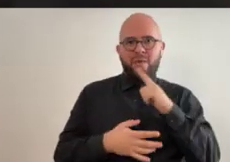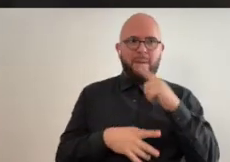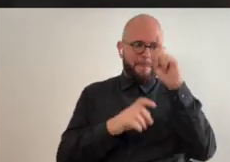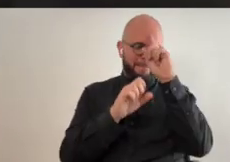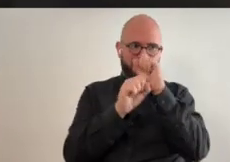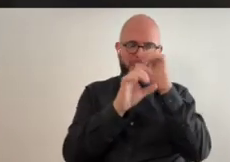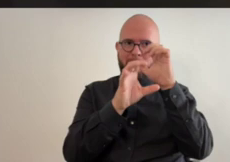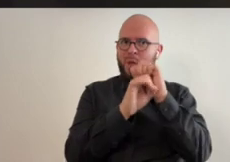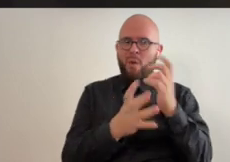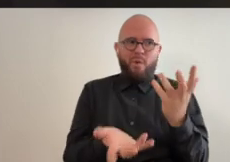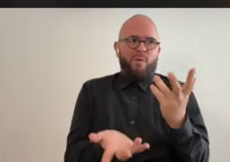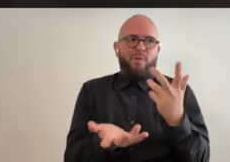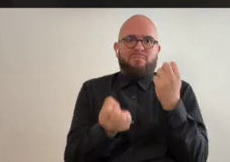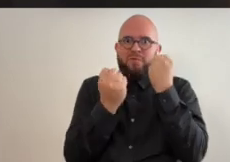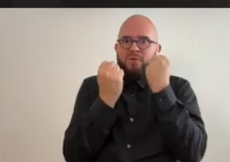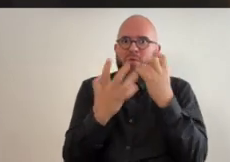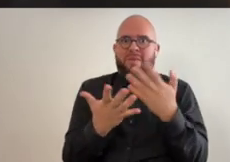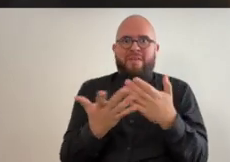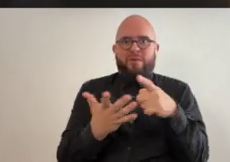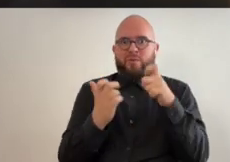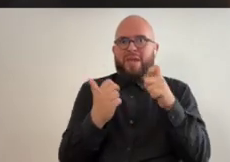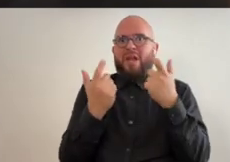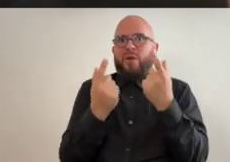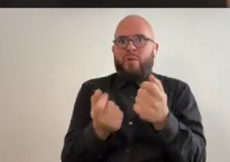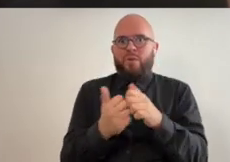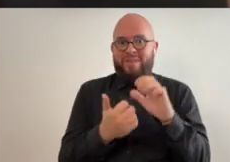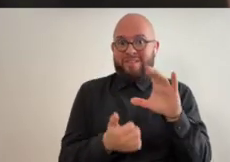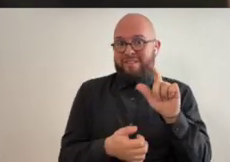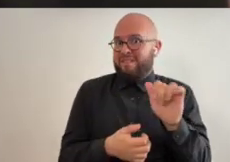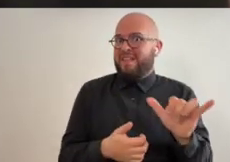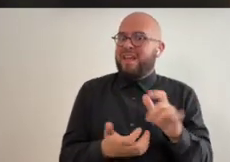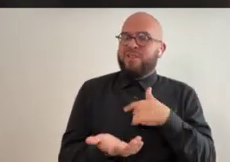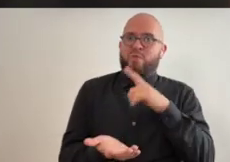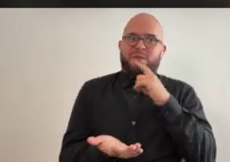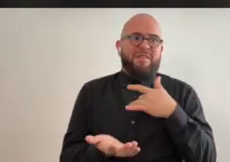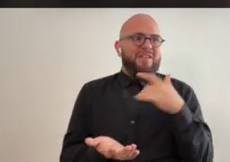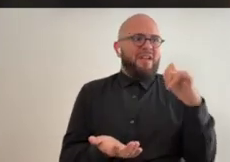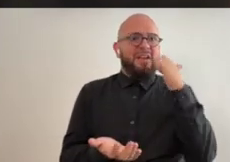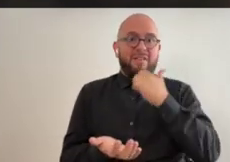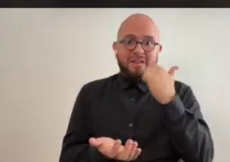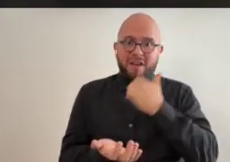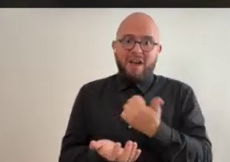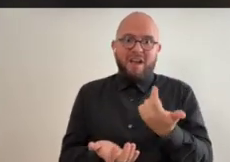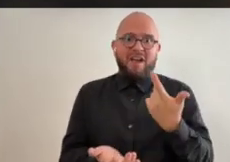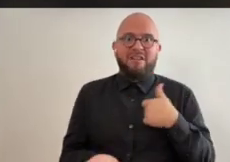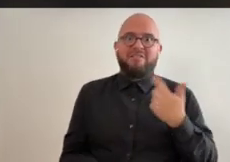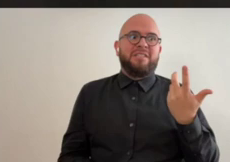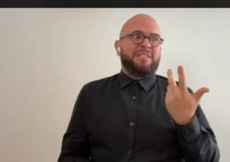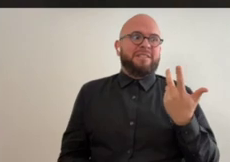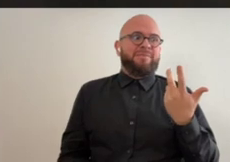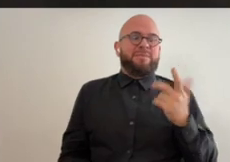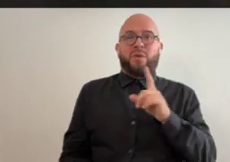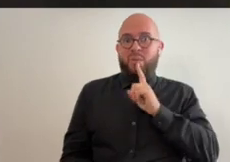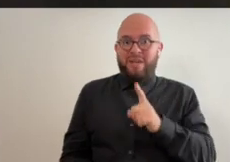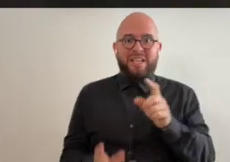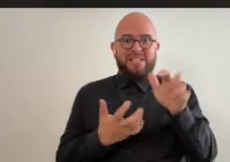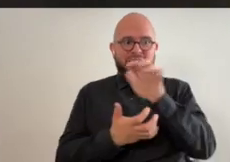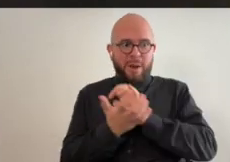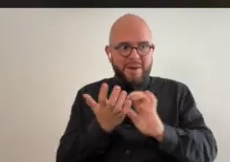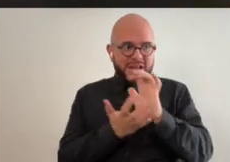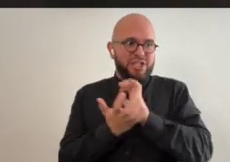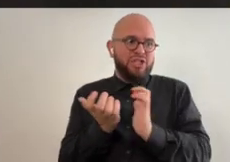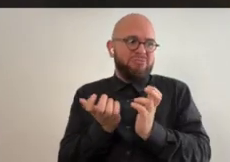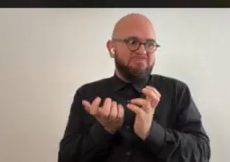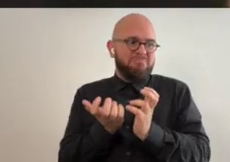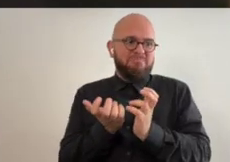which is blowing my mind because there's so many different things you can do with it so it's just like every day i'm like